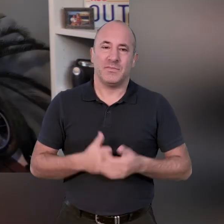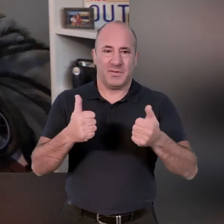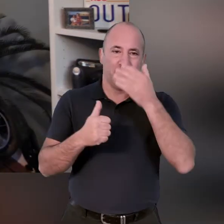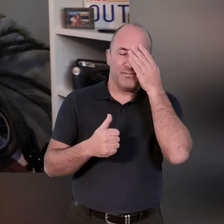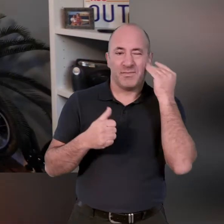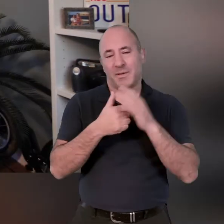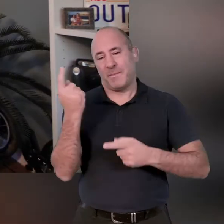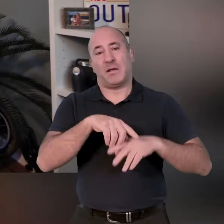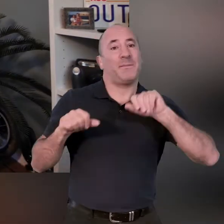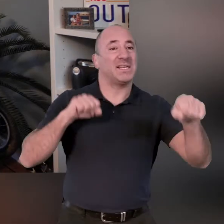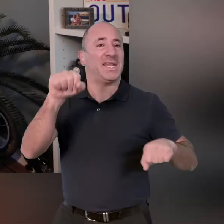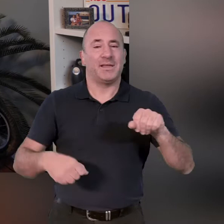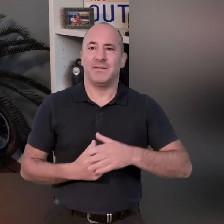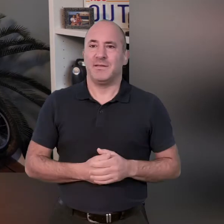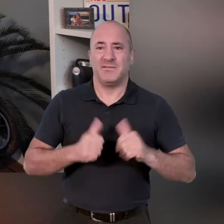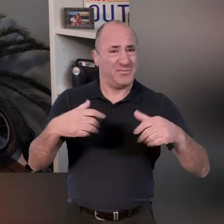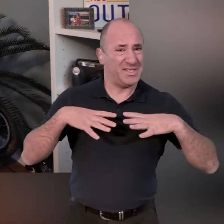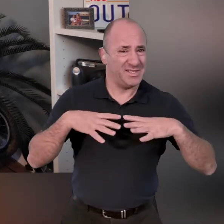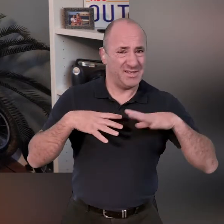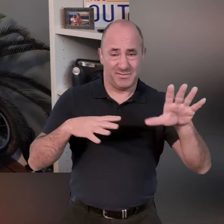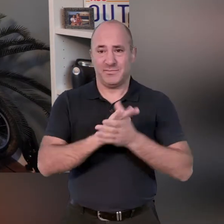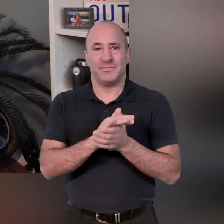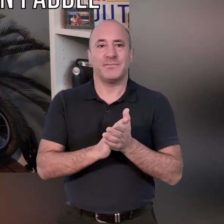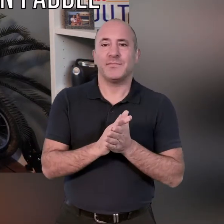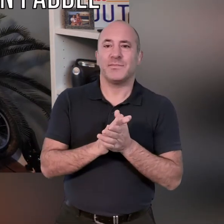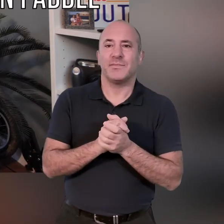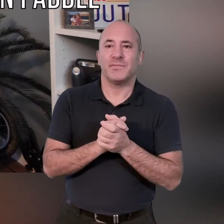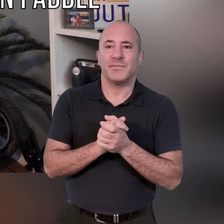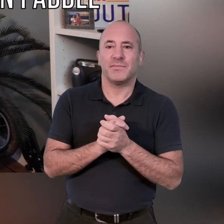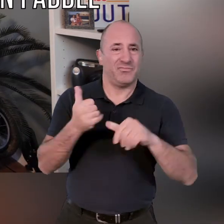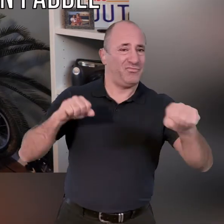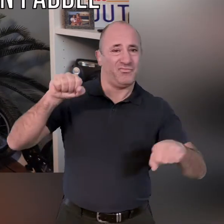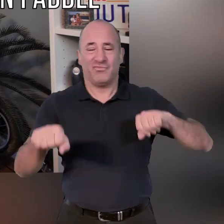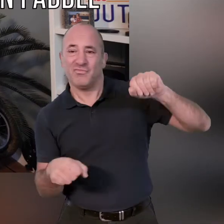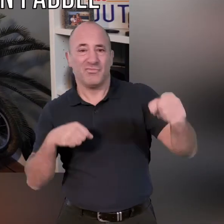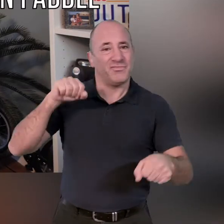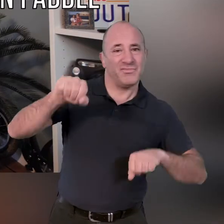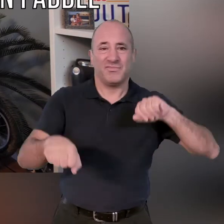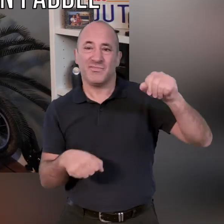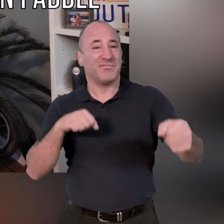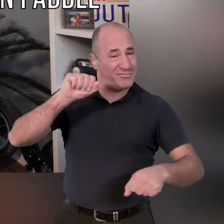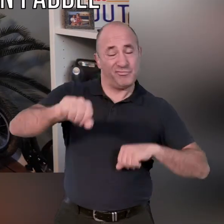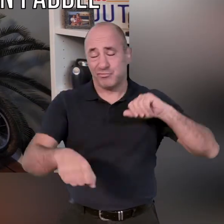back to paddling ready off we go excellent so just keeping those arms moving